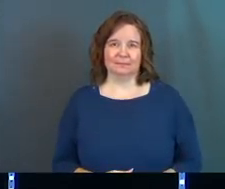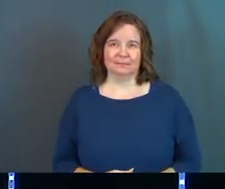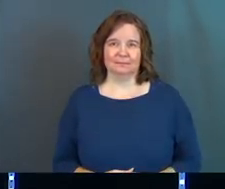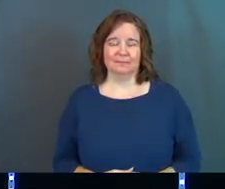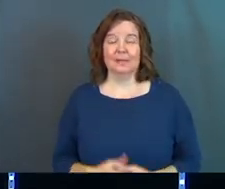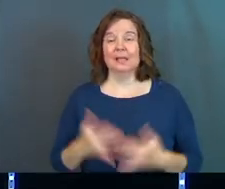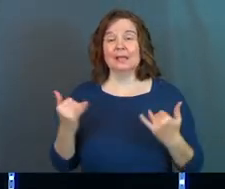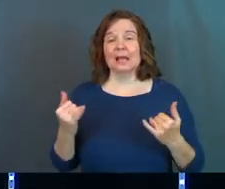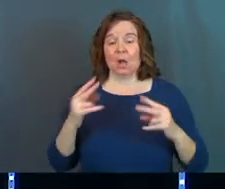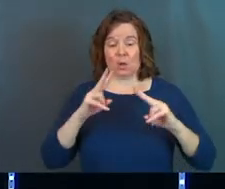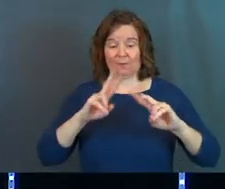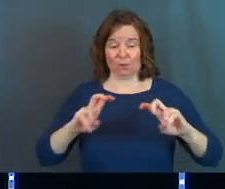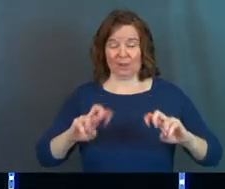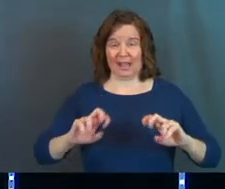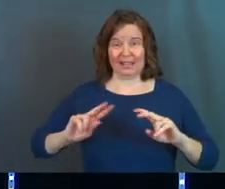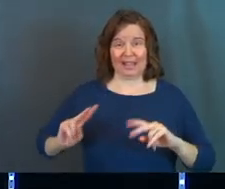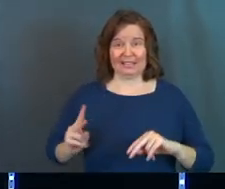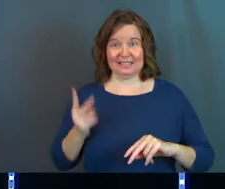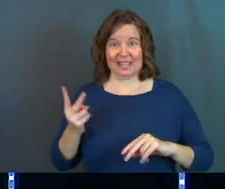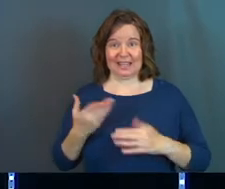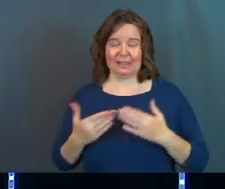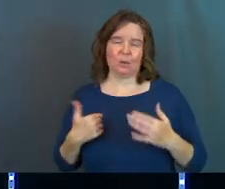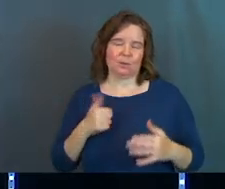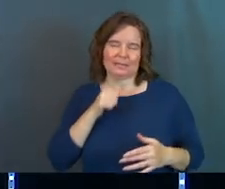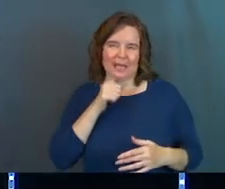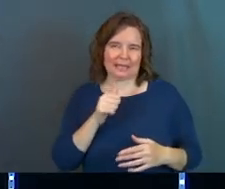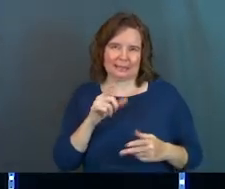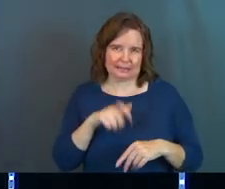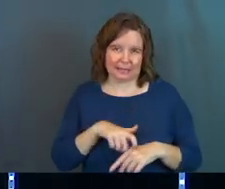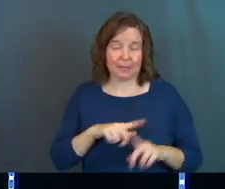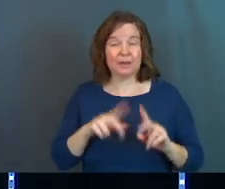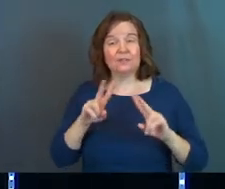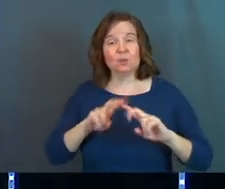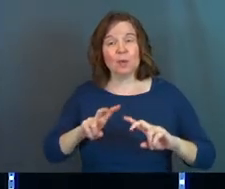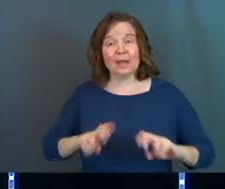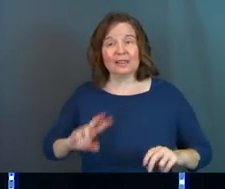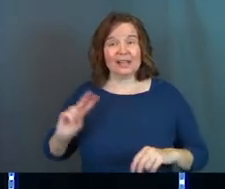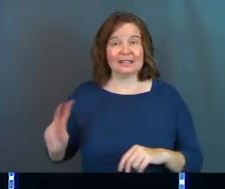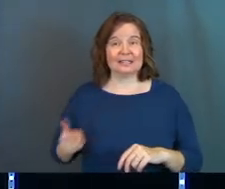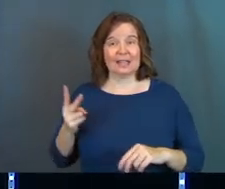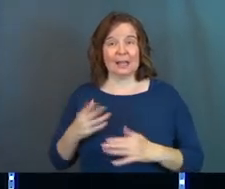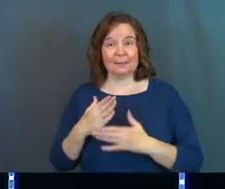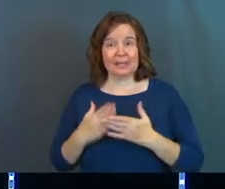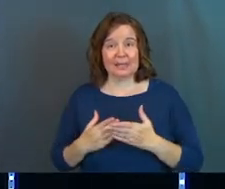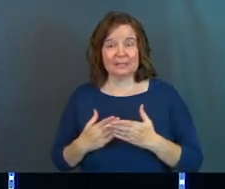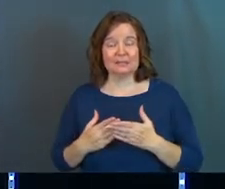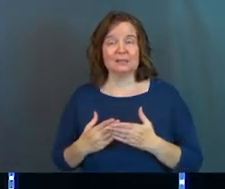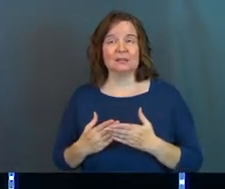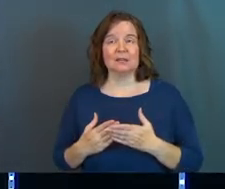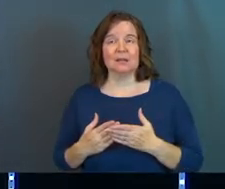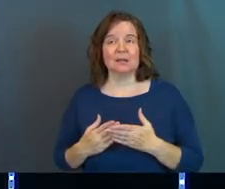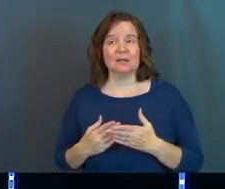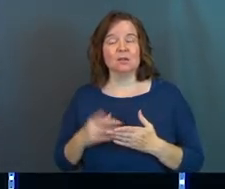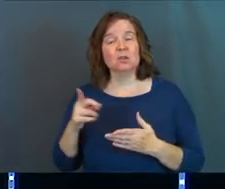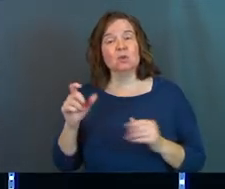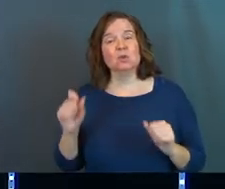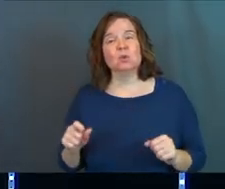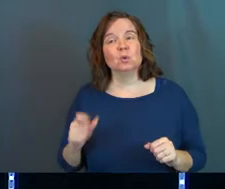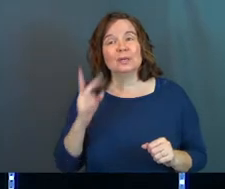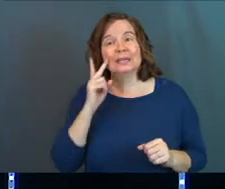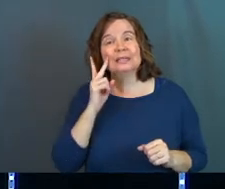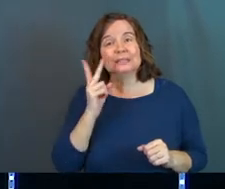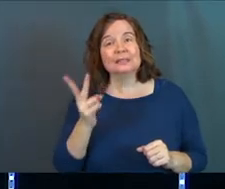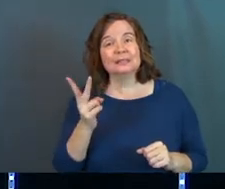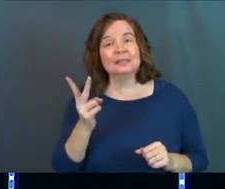Now, if you analyze that second thing, which I didn't at the time, but if you analyze that second piece, you can